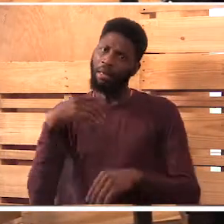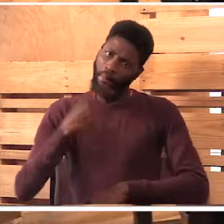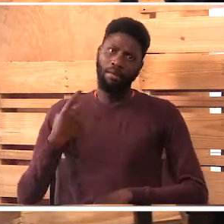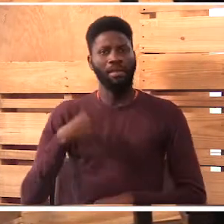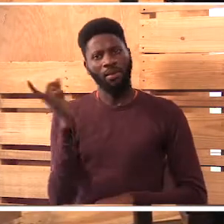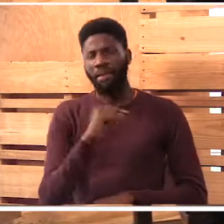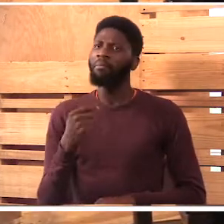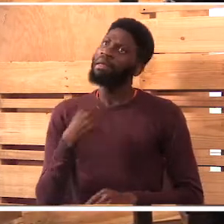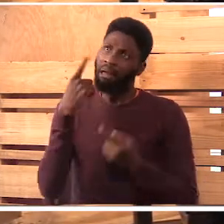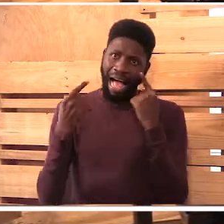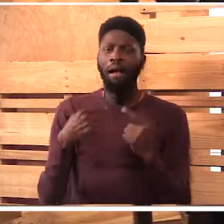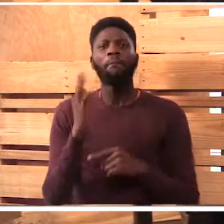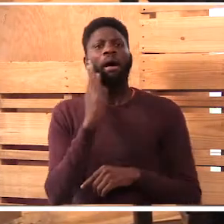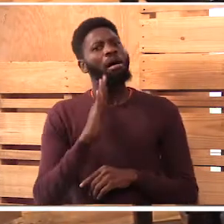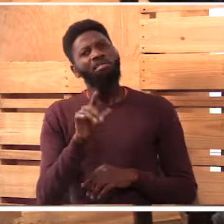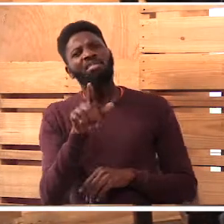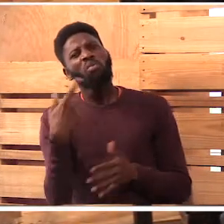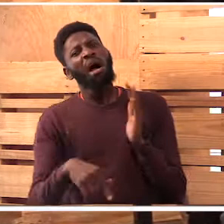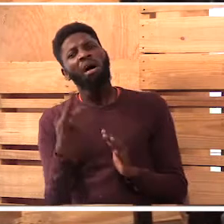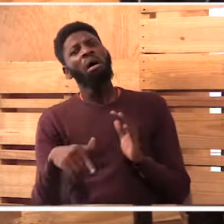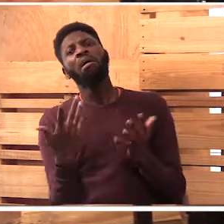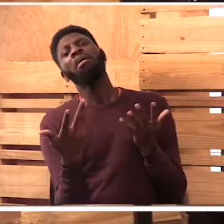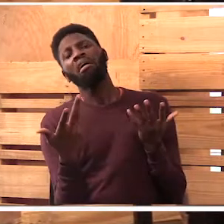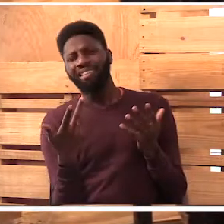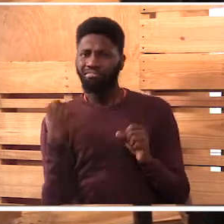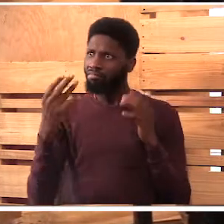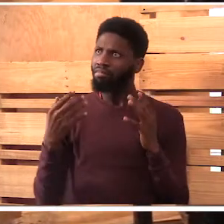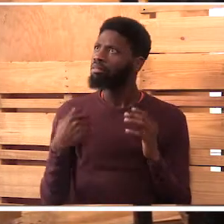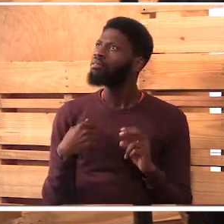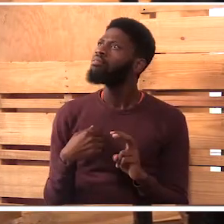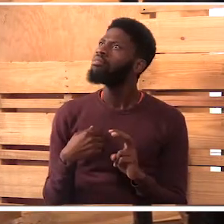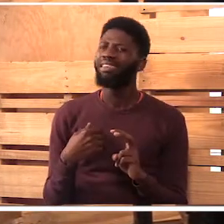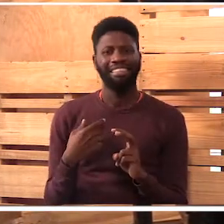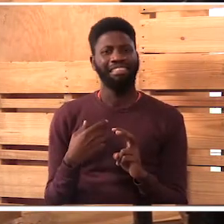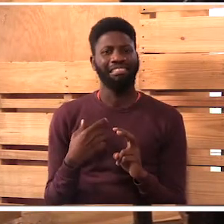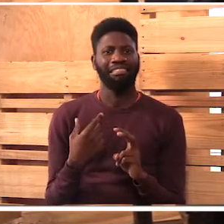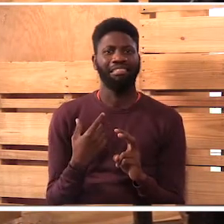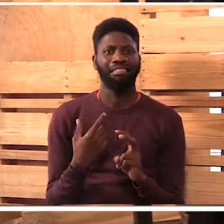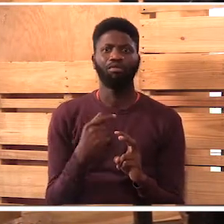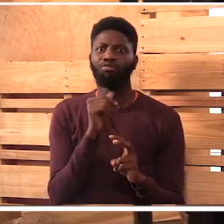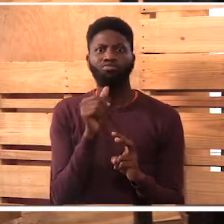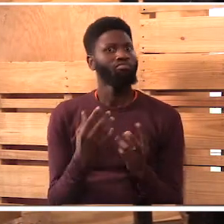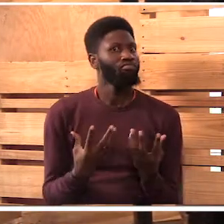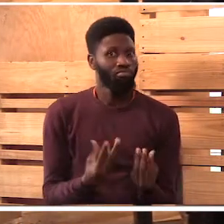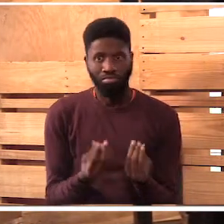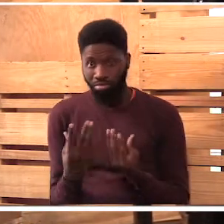mom is like, and I was like, so, inakuwa si kazi, si, si rahisi.